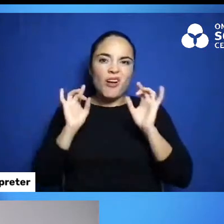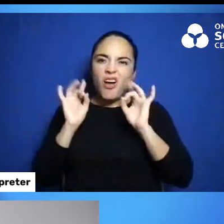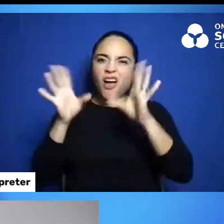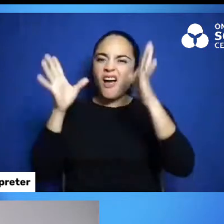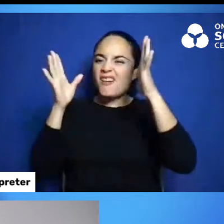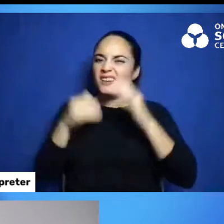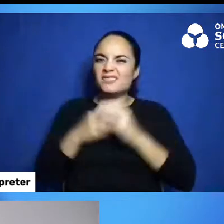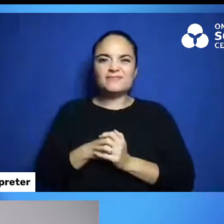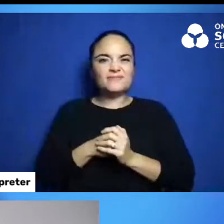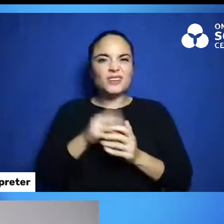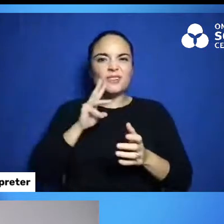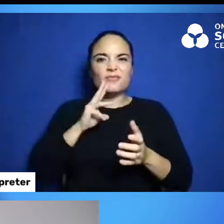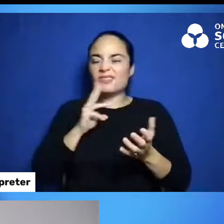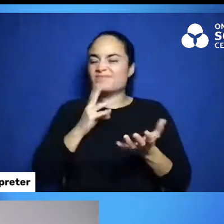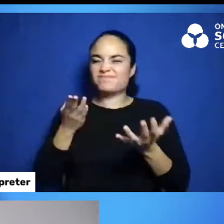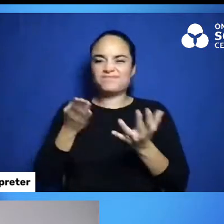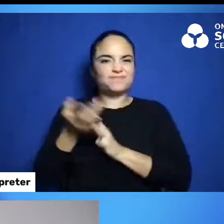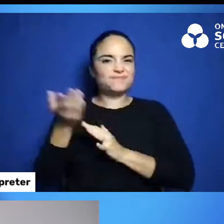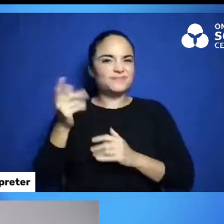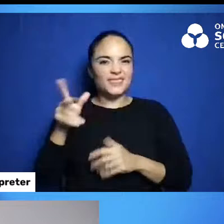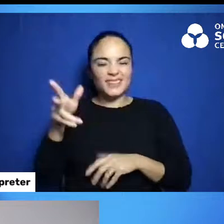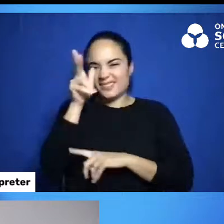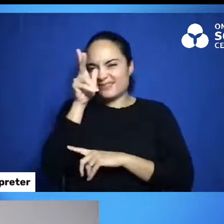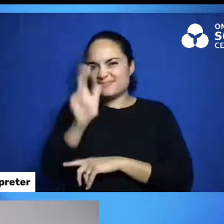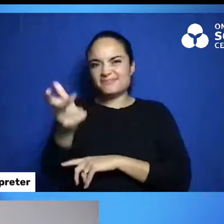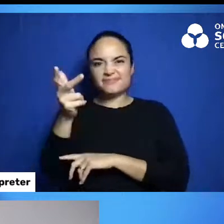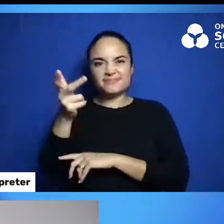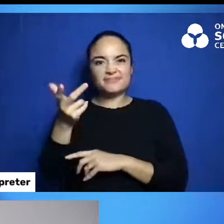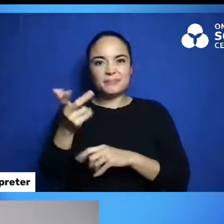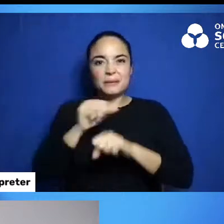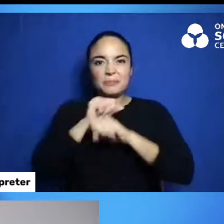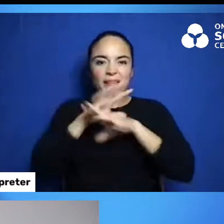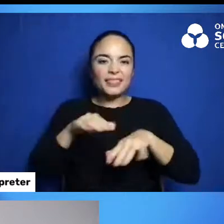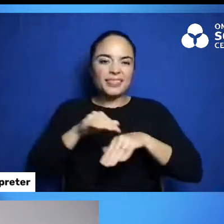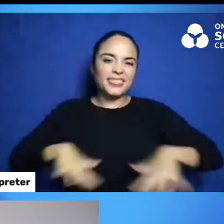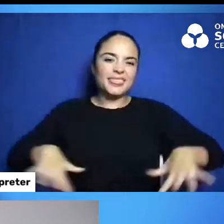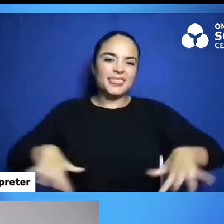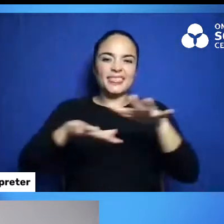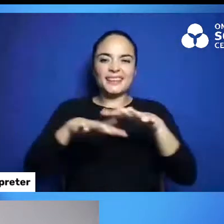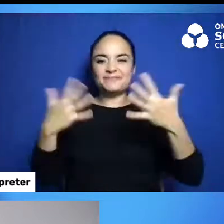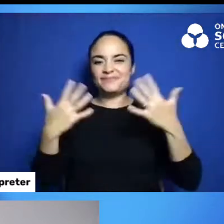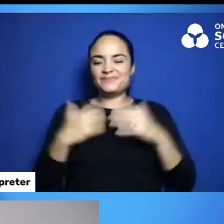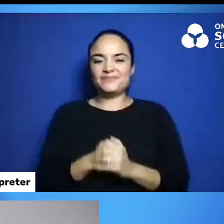water. And now, just made a big mess. What a guy.